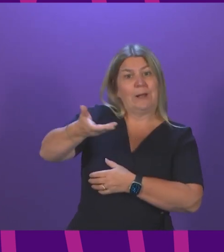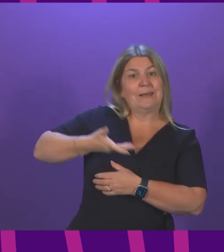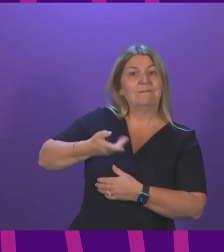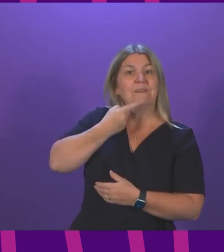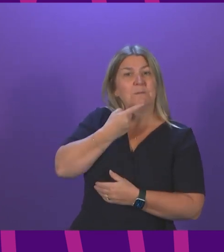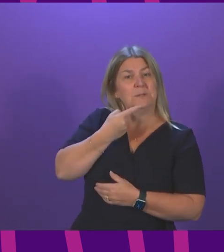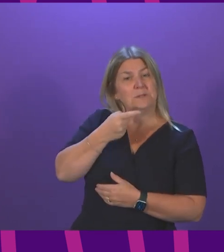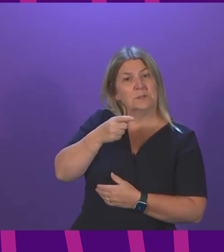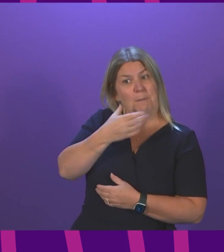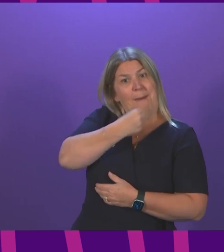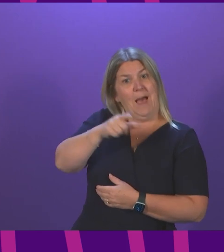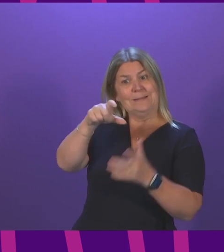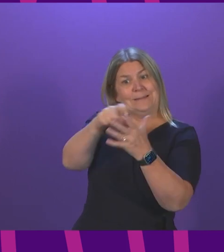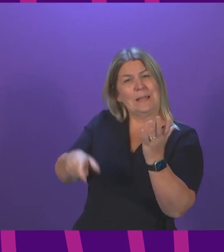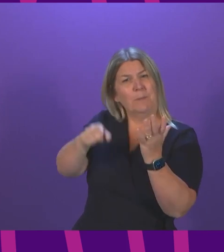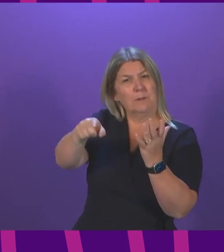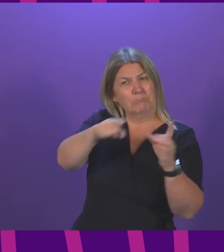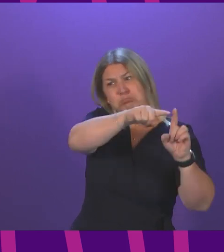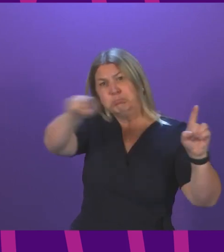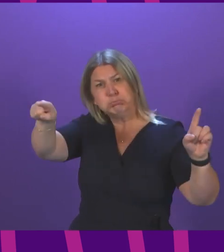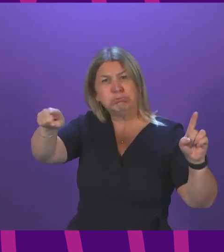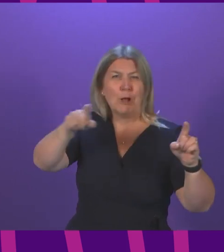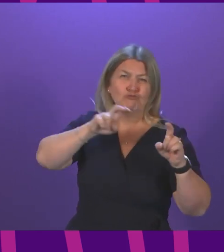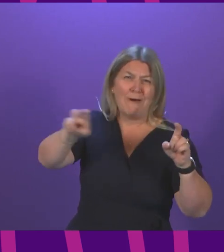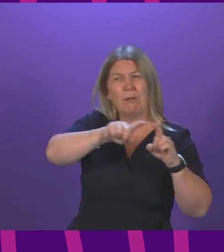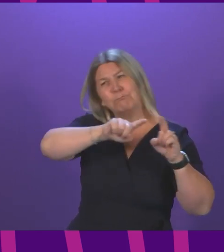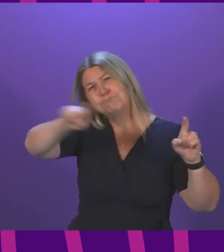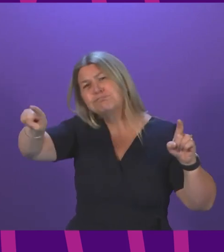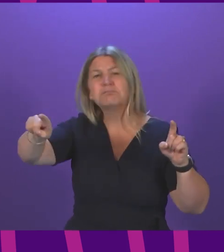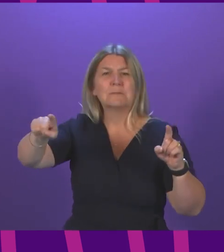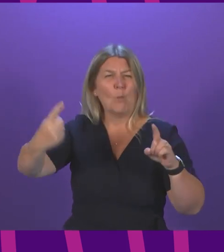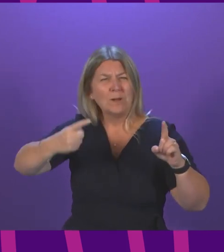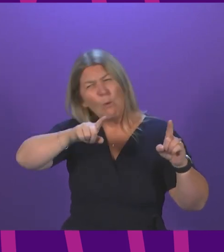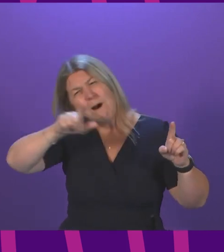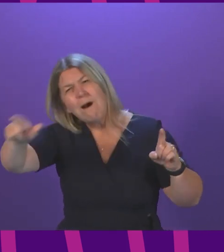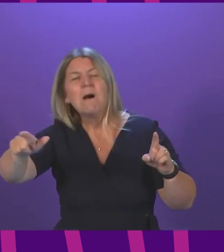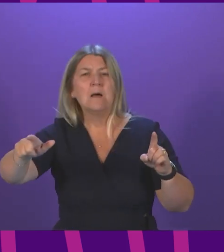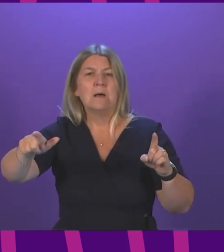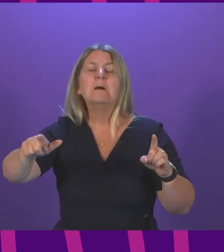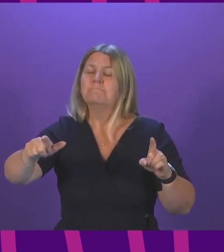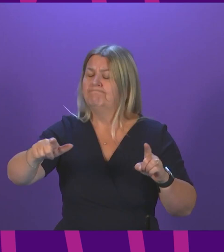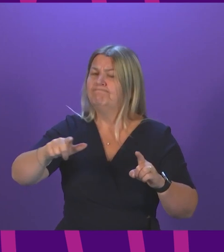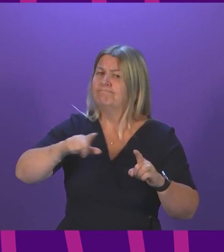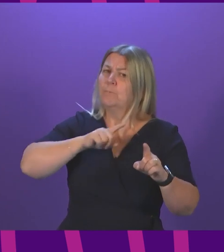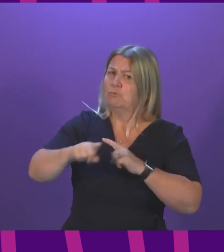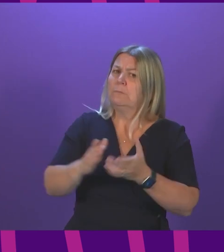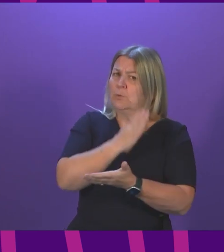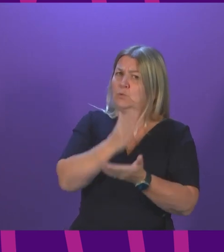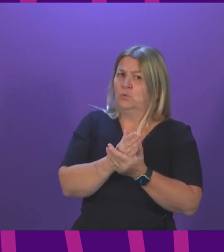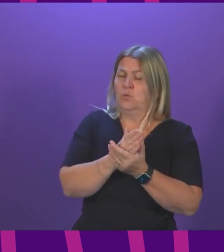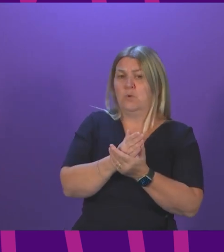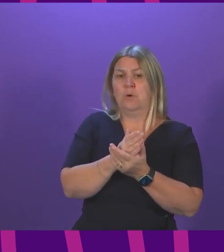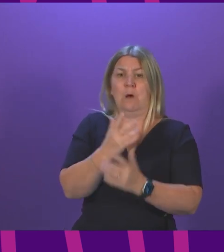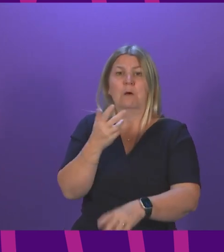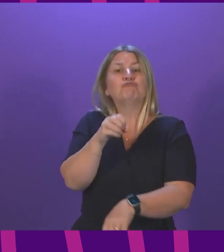that disabled constituent. I think health boards are working extremely hard to ensure that there are drop-in clinics available as close to people